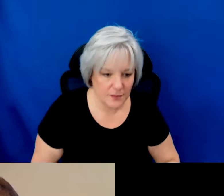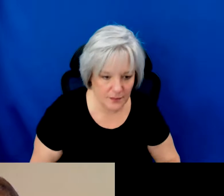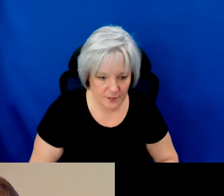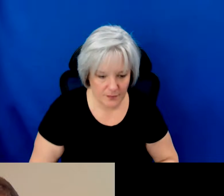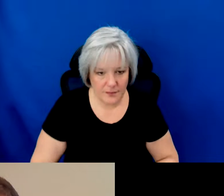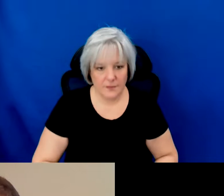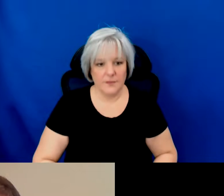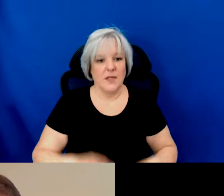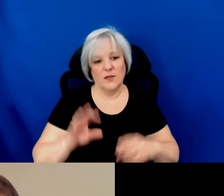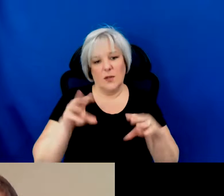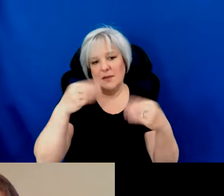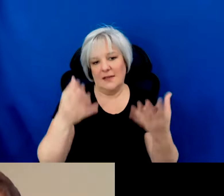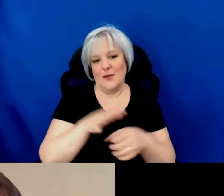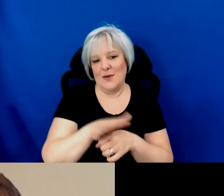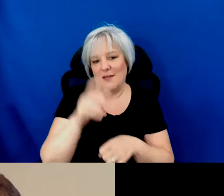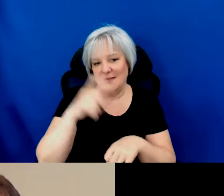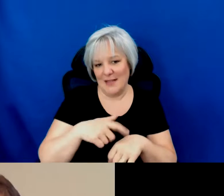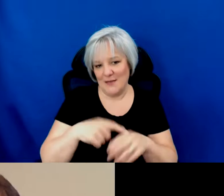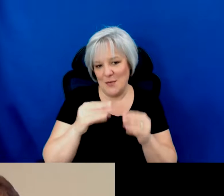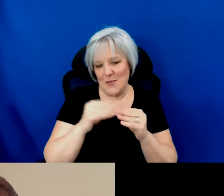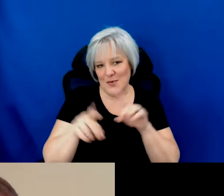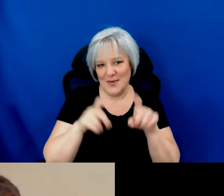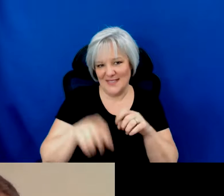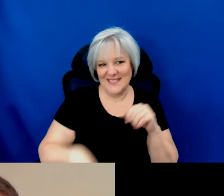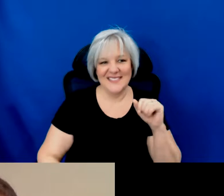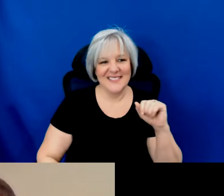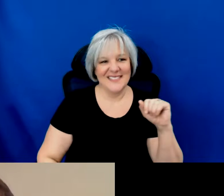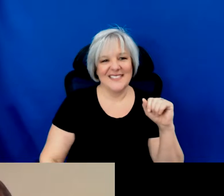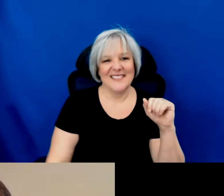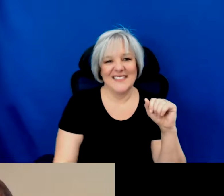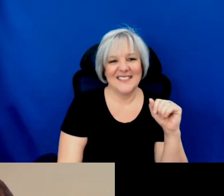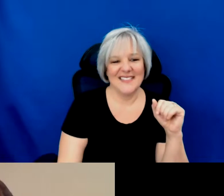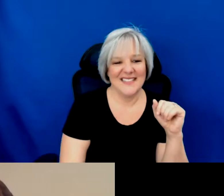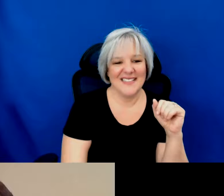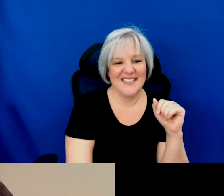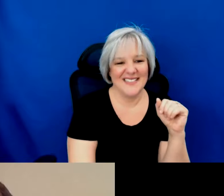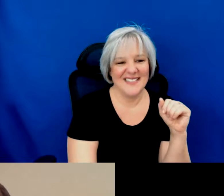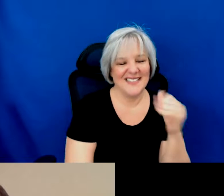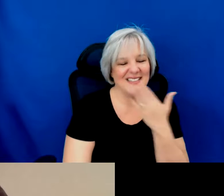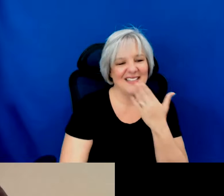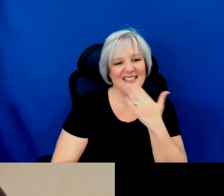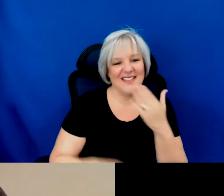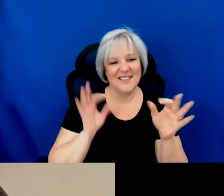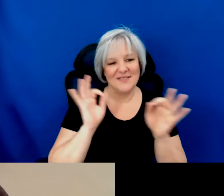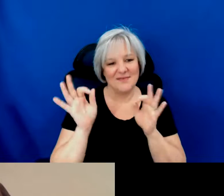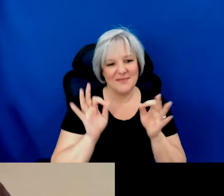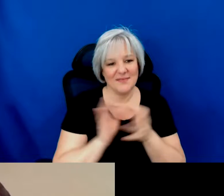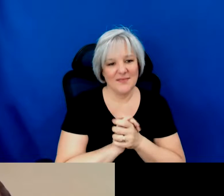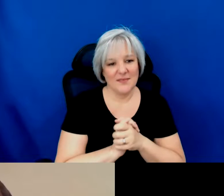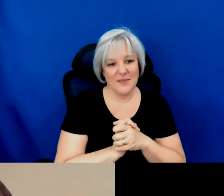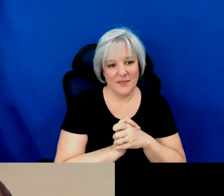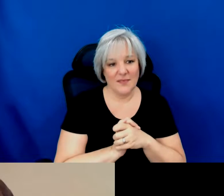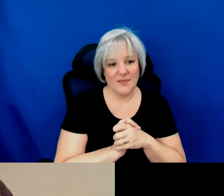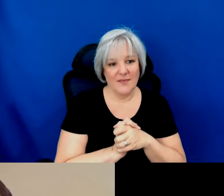so that's given you enough time to come up with more questions i hope that's great ed thank you and um i i